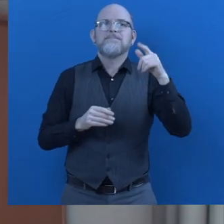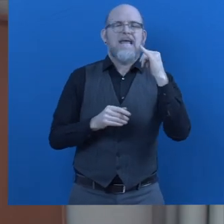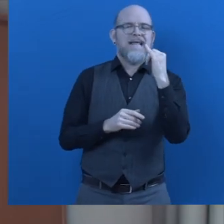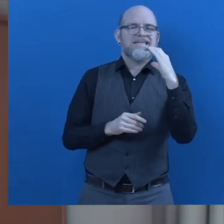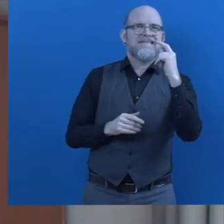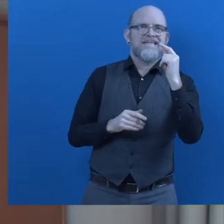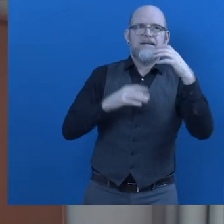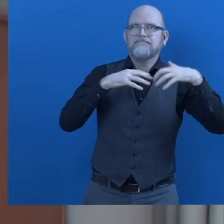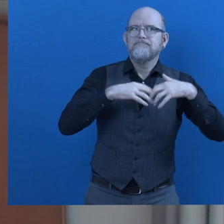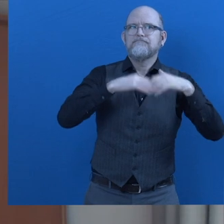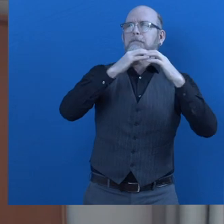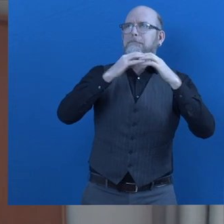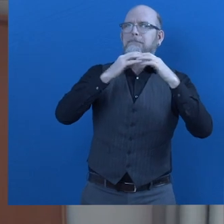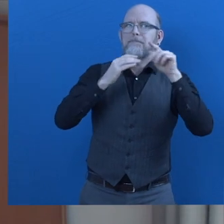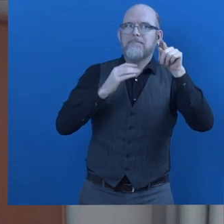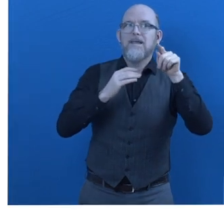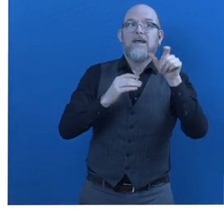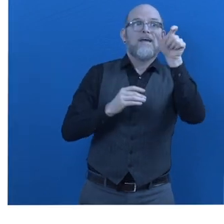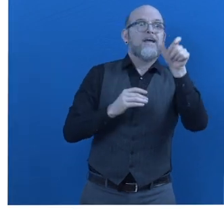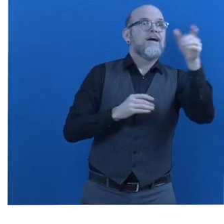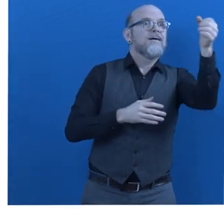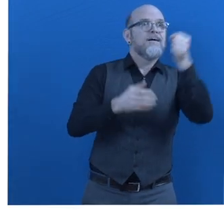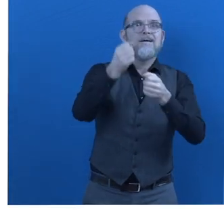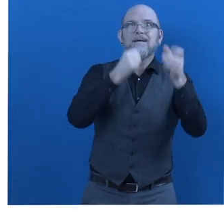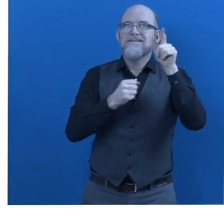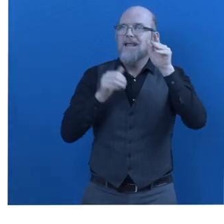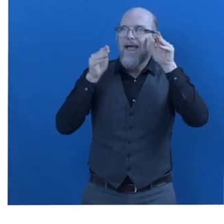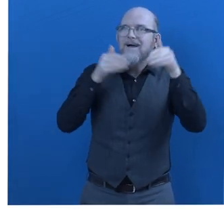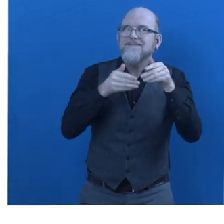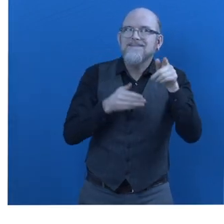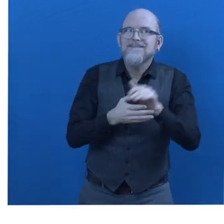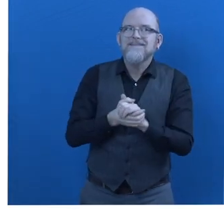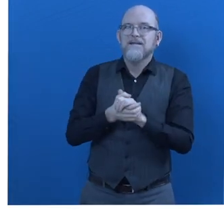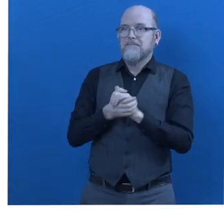with employees on the spectrum. What is next for Passwerk?